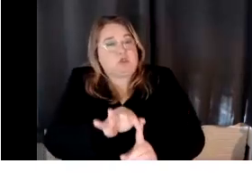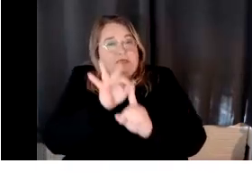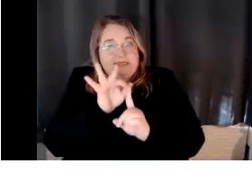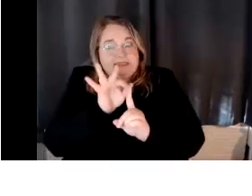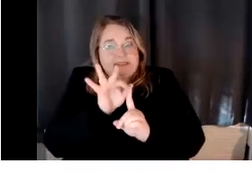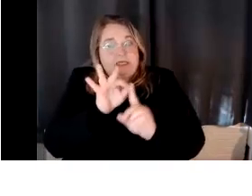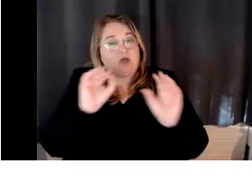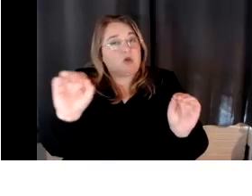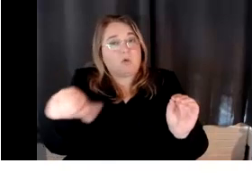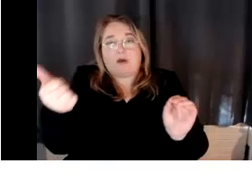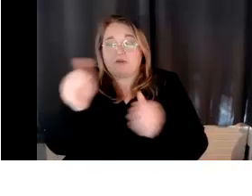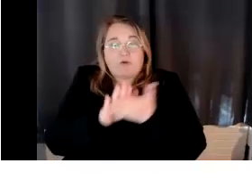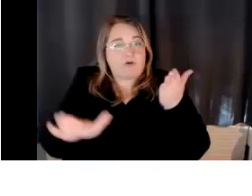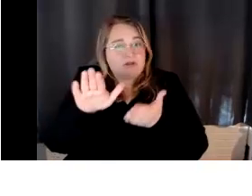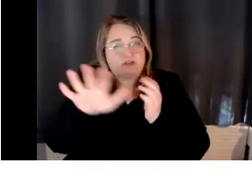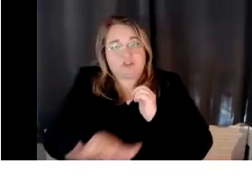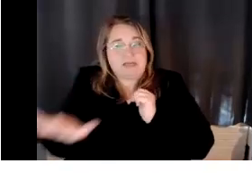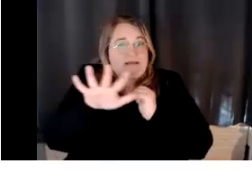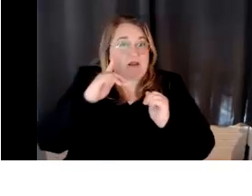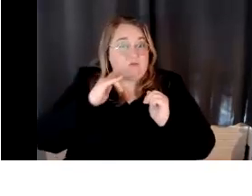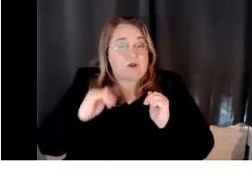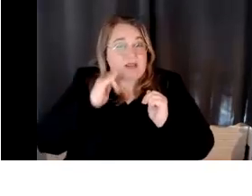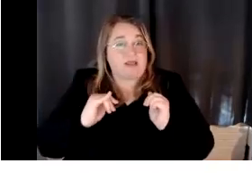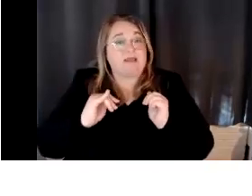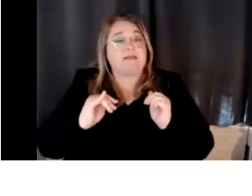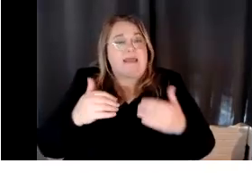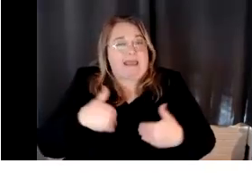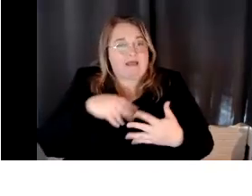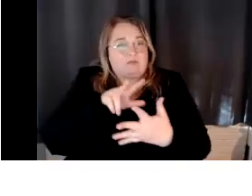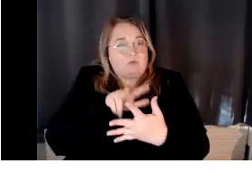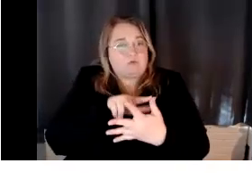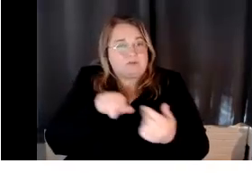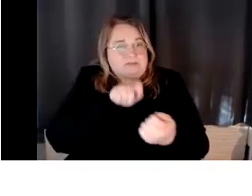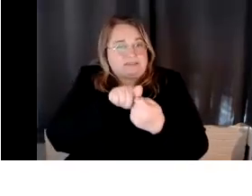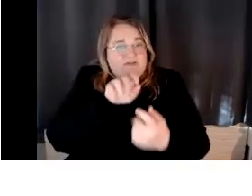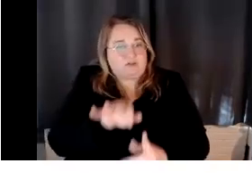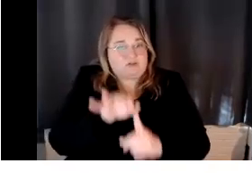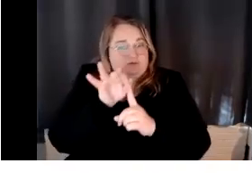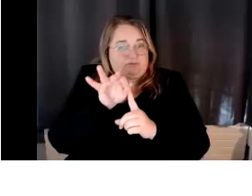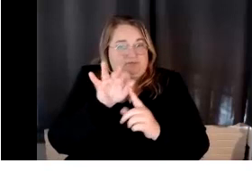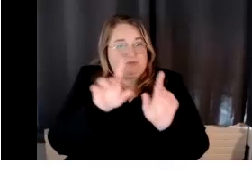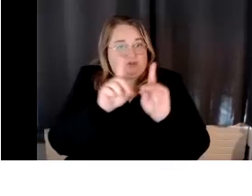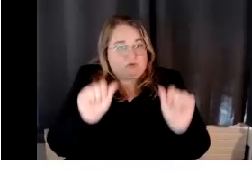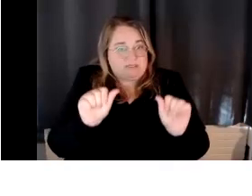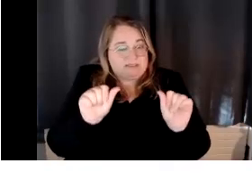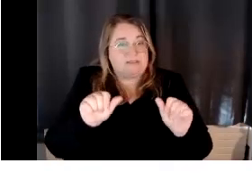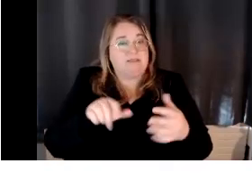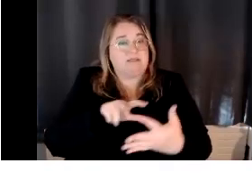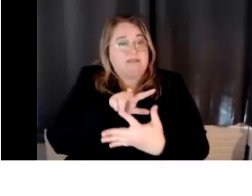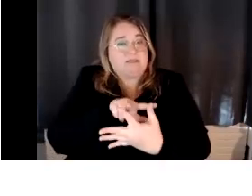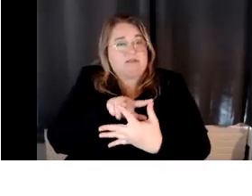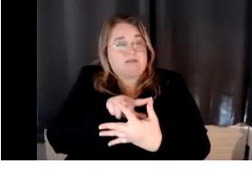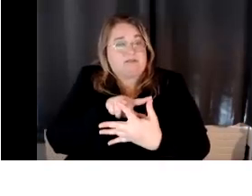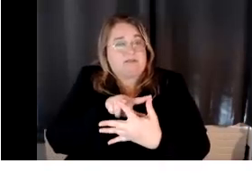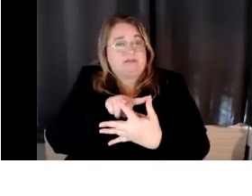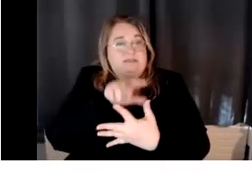had these two specific degrees, degree and a certificate of competency. And with that, I'm going